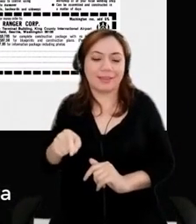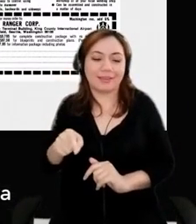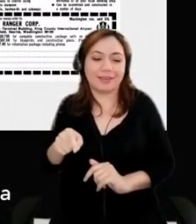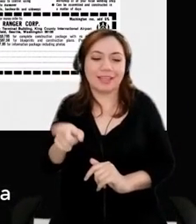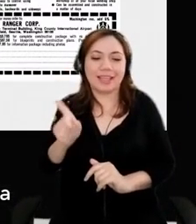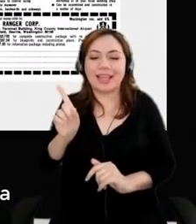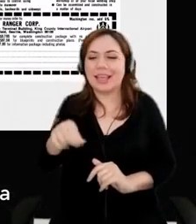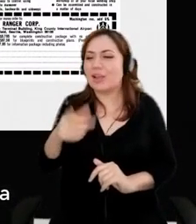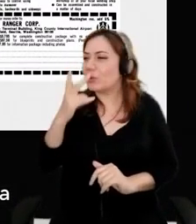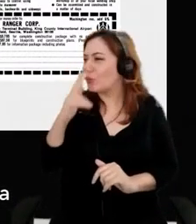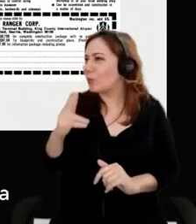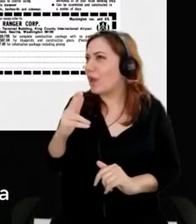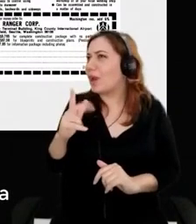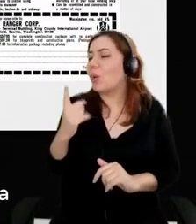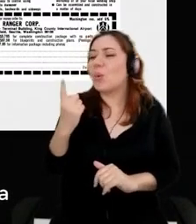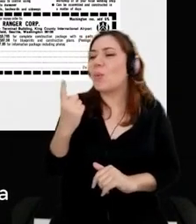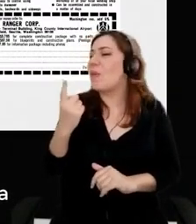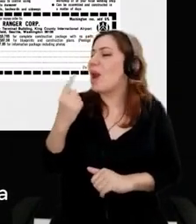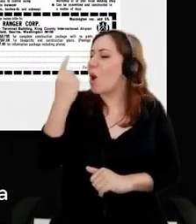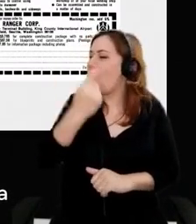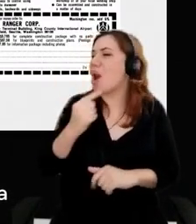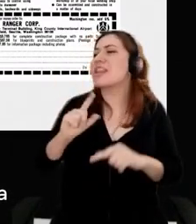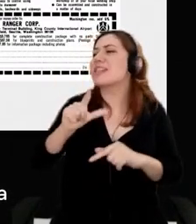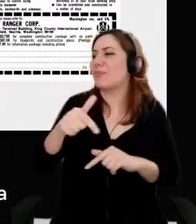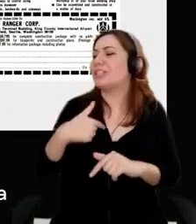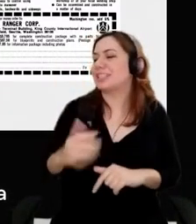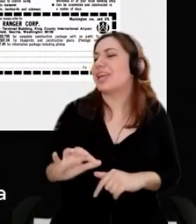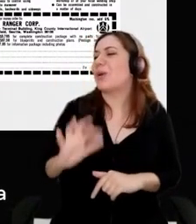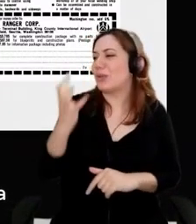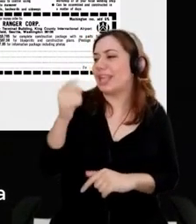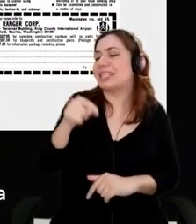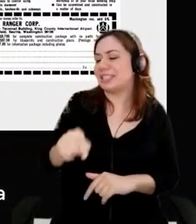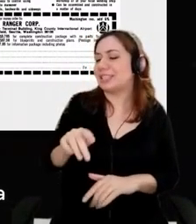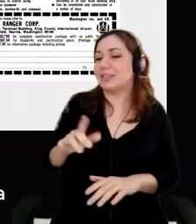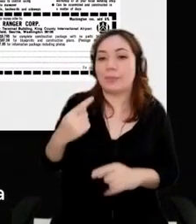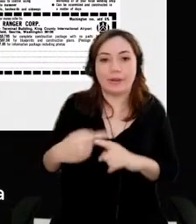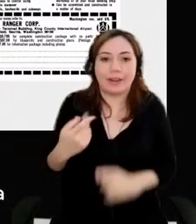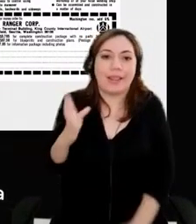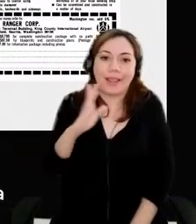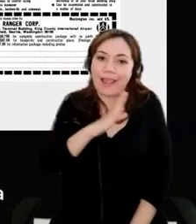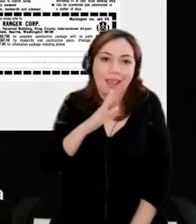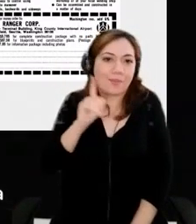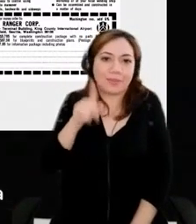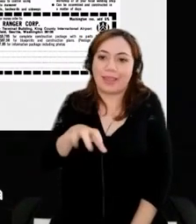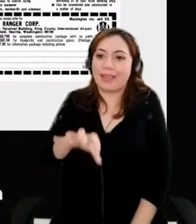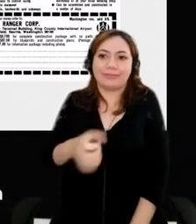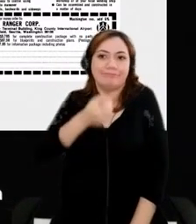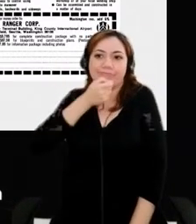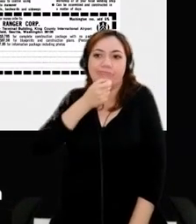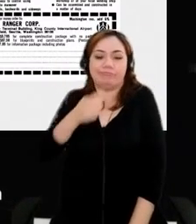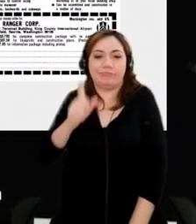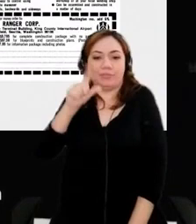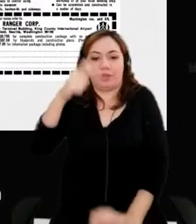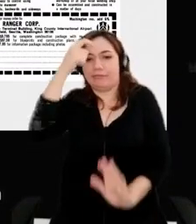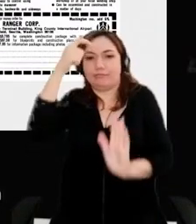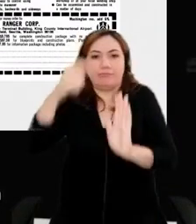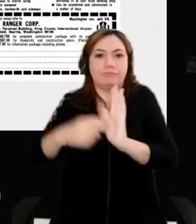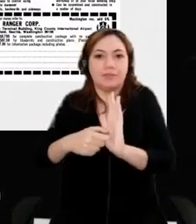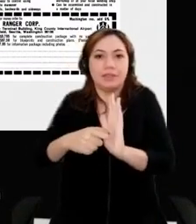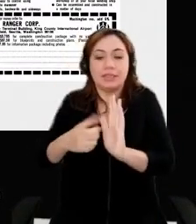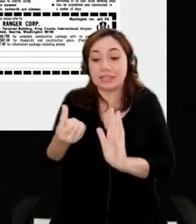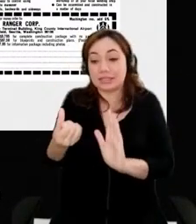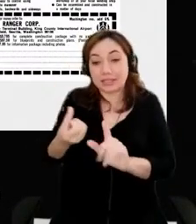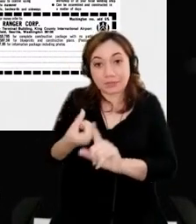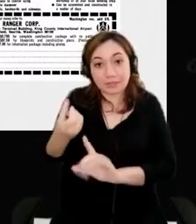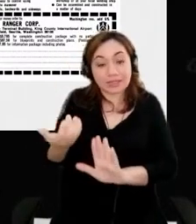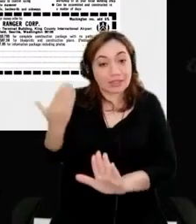hour until that happens, you know. Because it really is going that fast. mean, AI, it's ridiculous. You look, you know, six months ago, it's